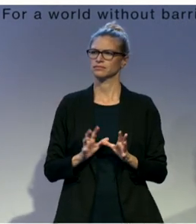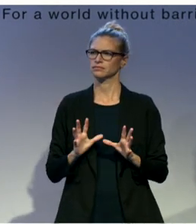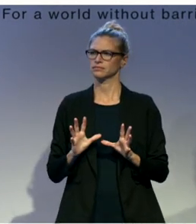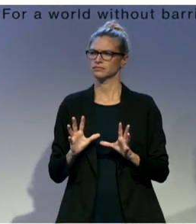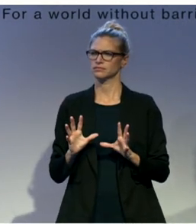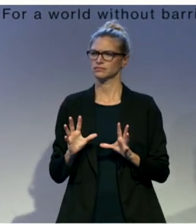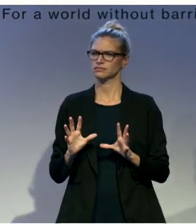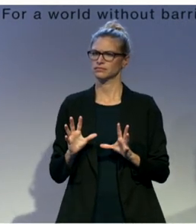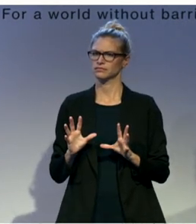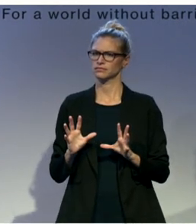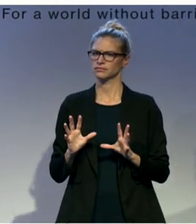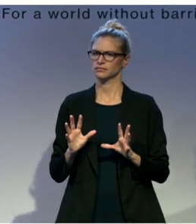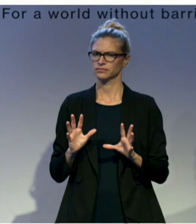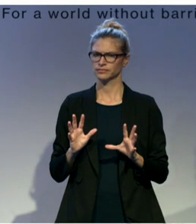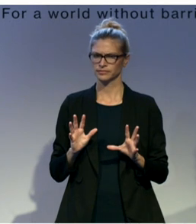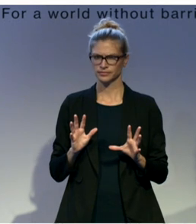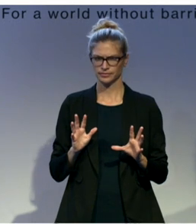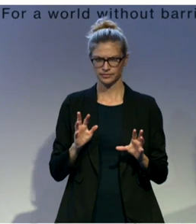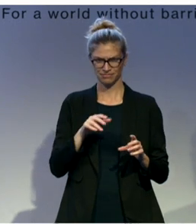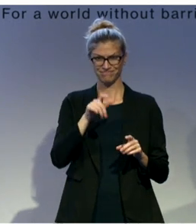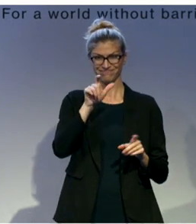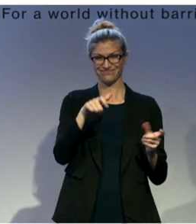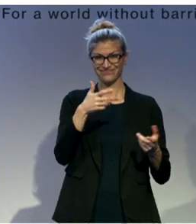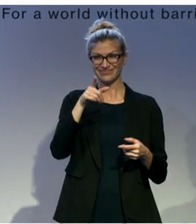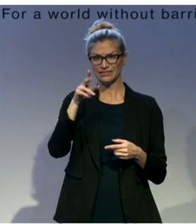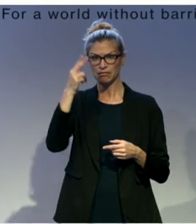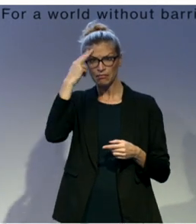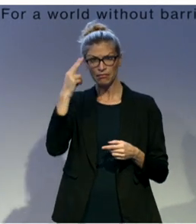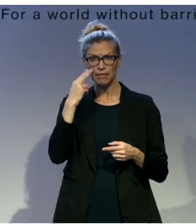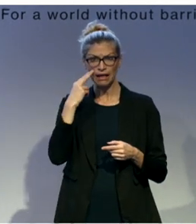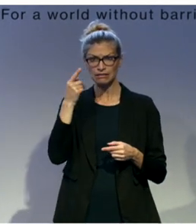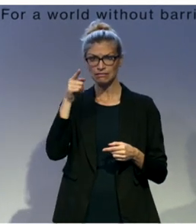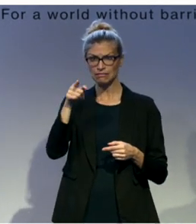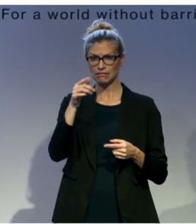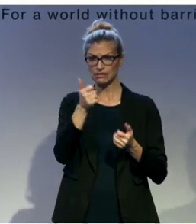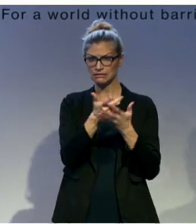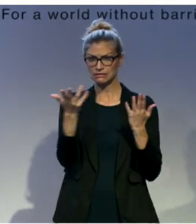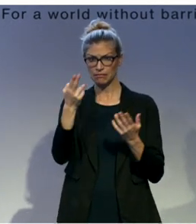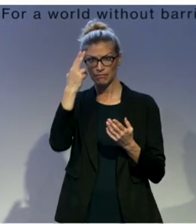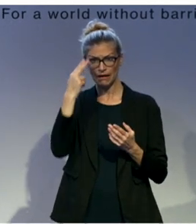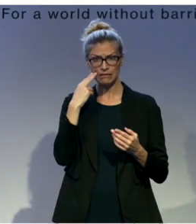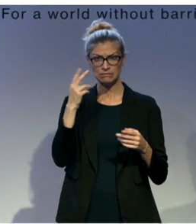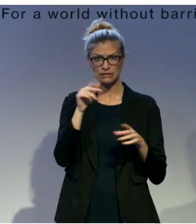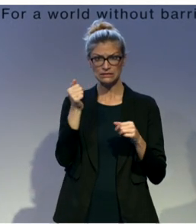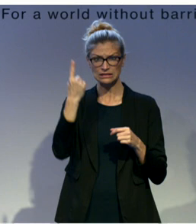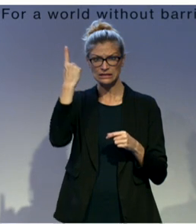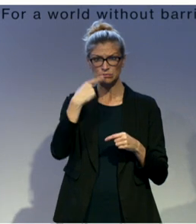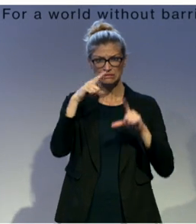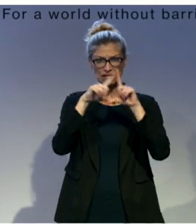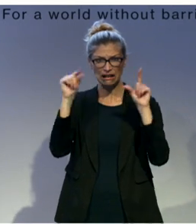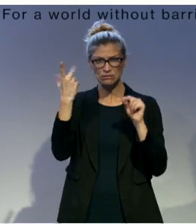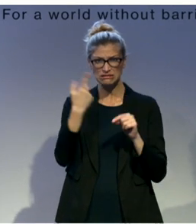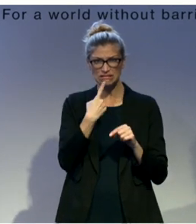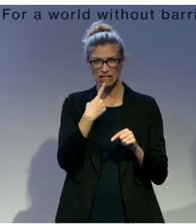can't see what we saw in the app. Oh, sorry. Yes. Okay. So there is a person busy signing and translating the content